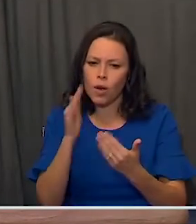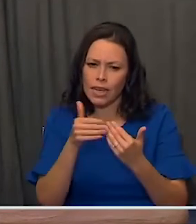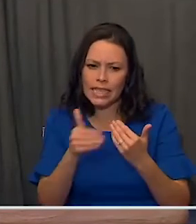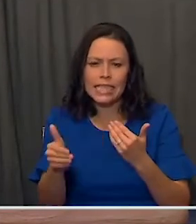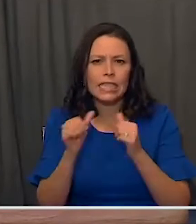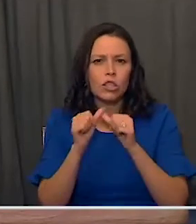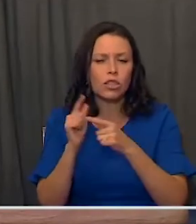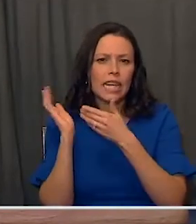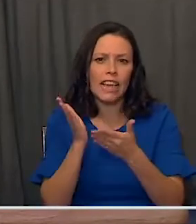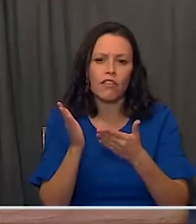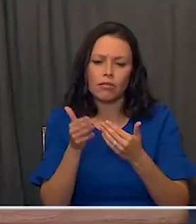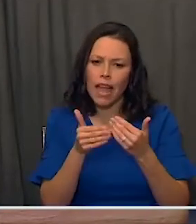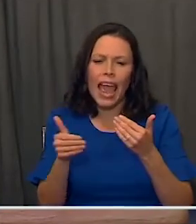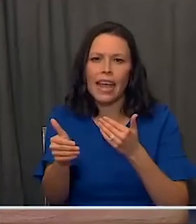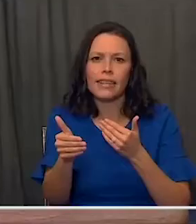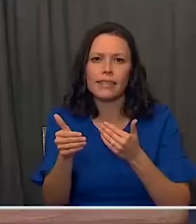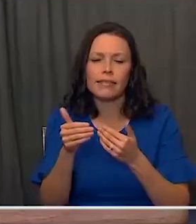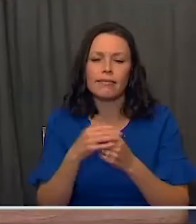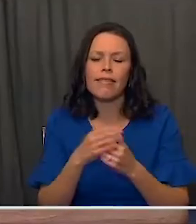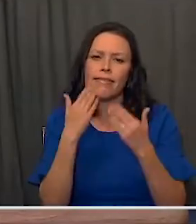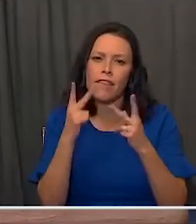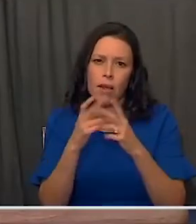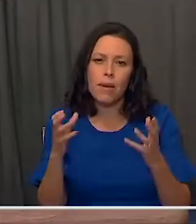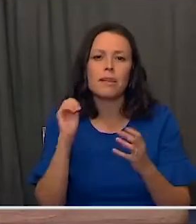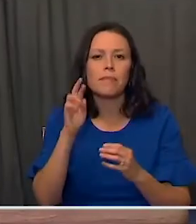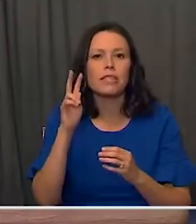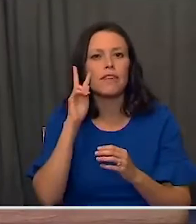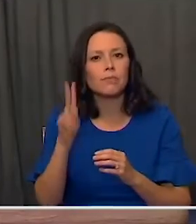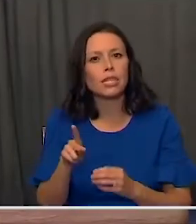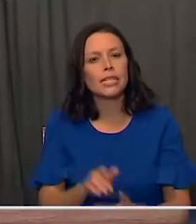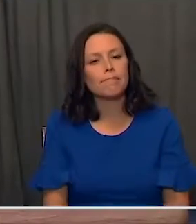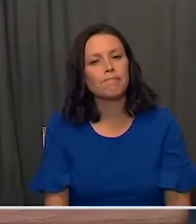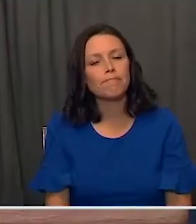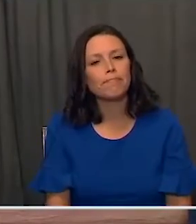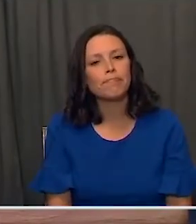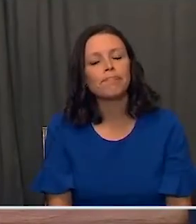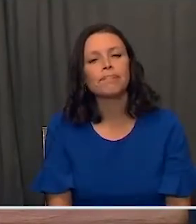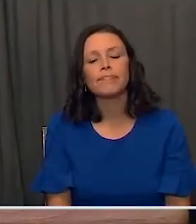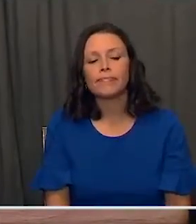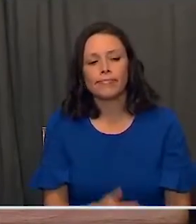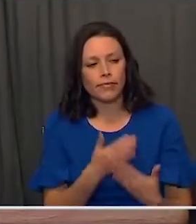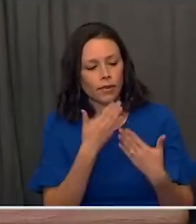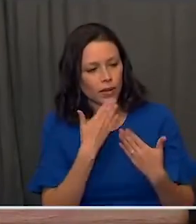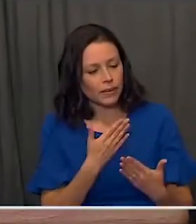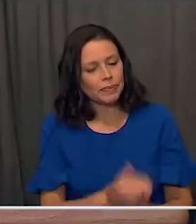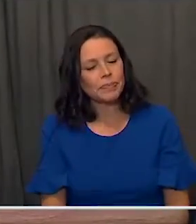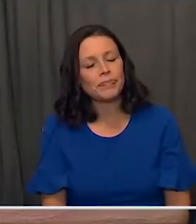days and weeks ahead. Thank you very much, Mr. Vice President. Well said.